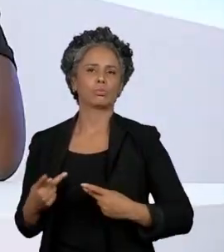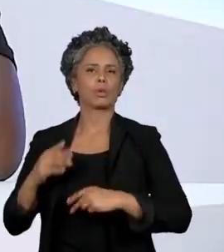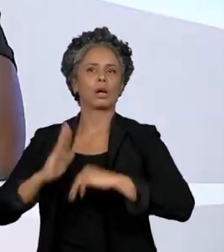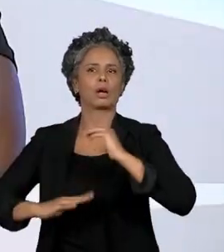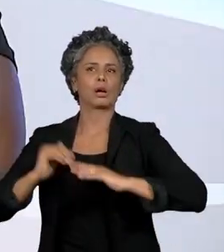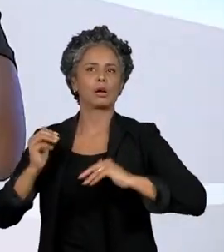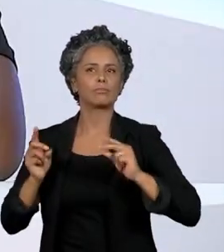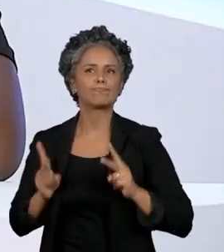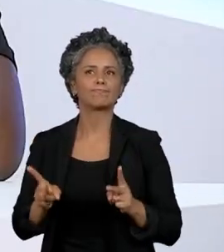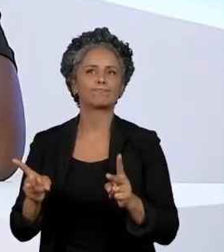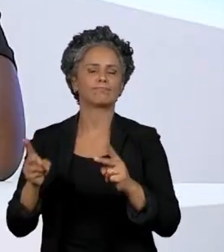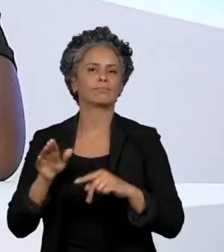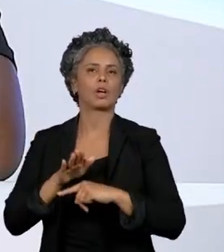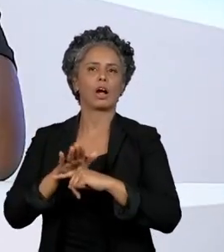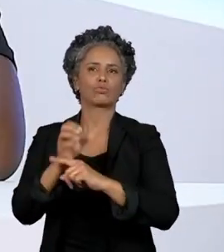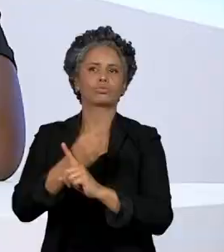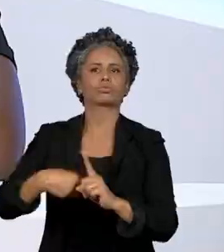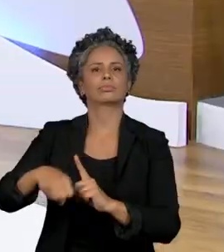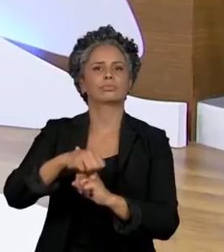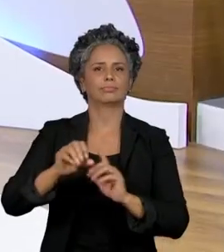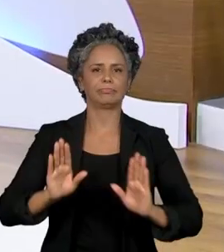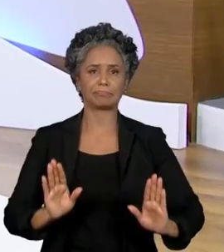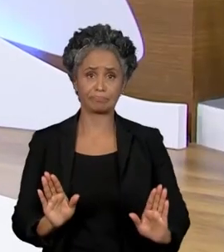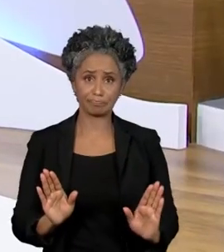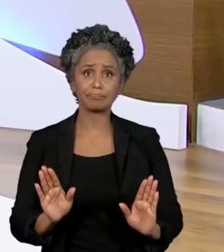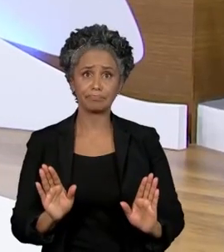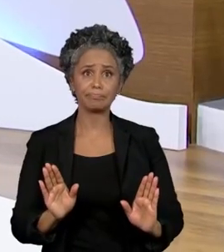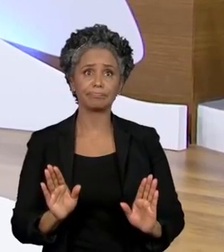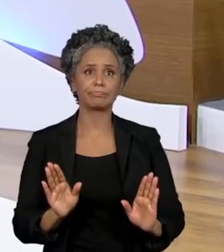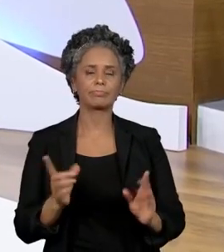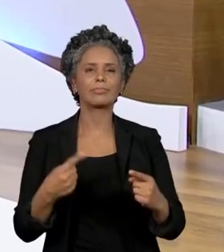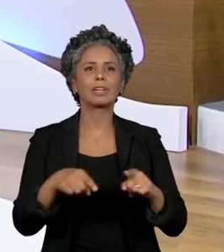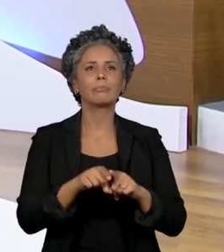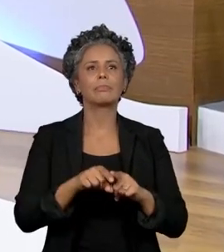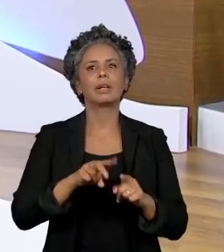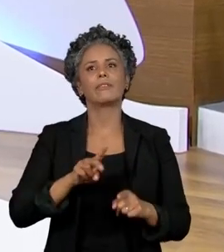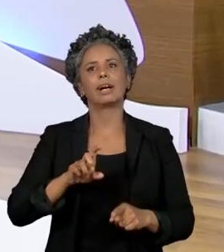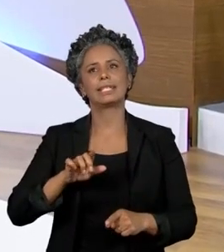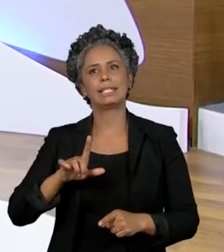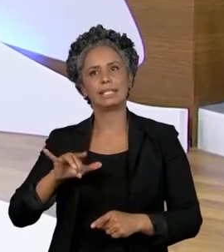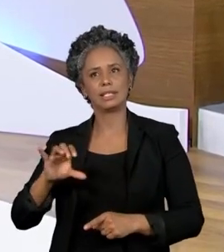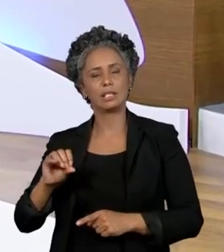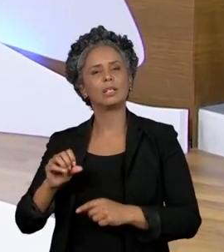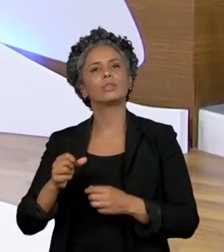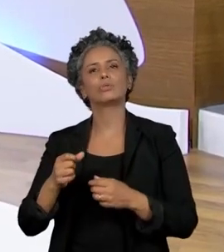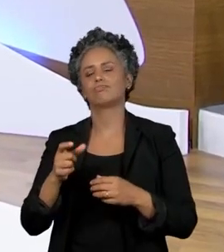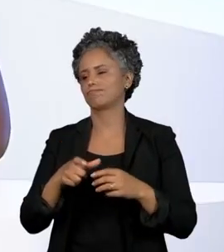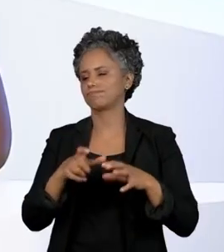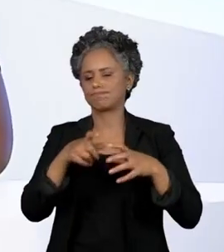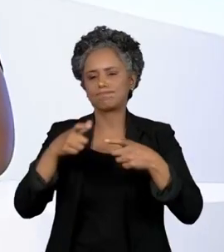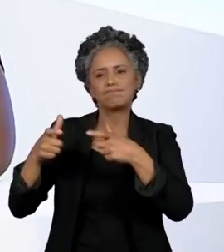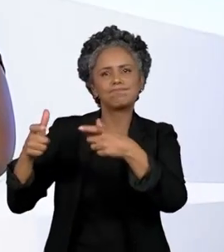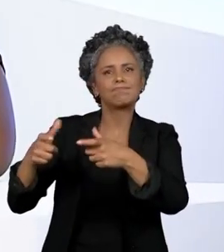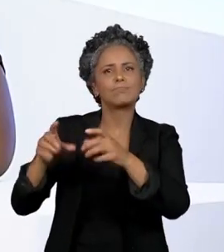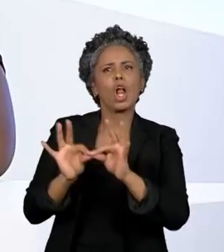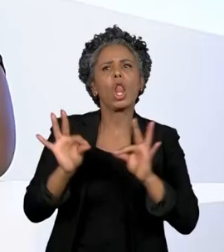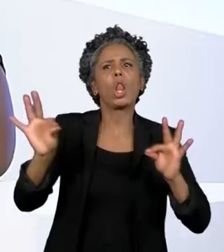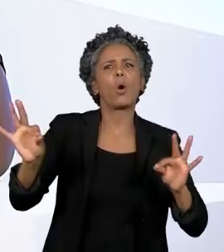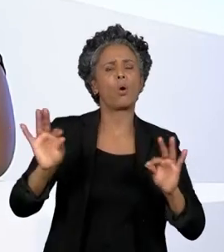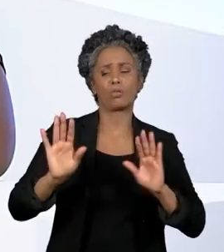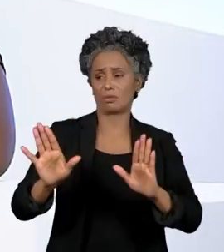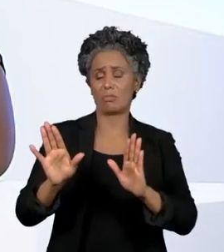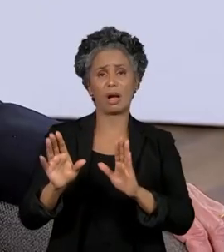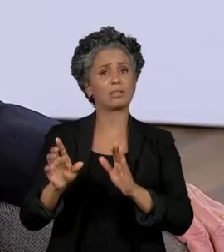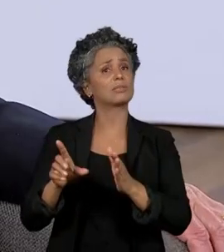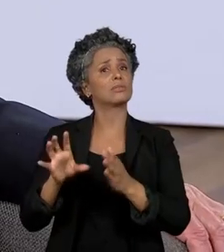our social needs. Silicon Valley disproportionately is nothing more than research to make a